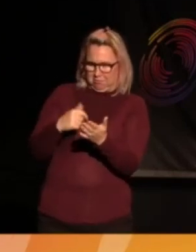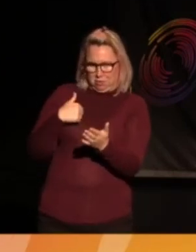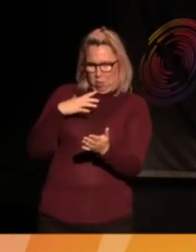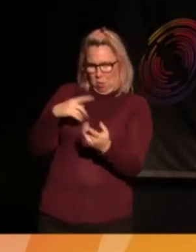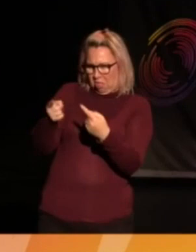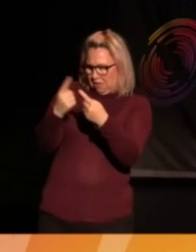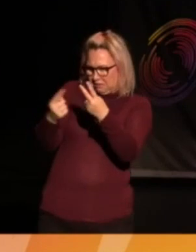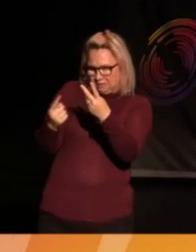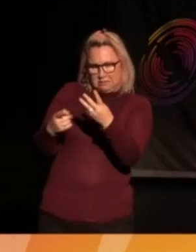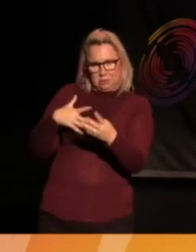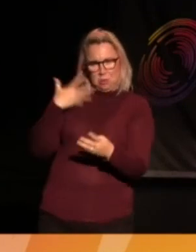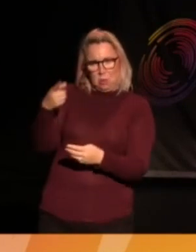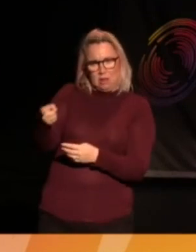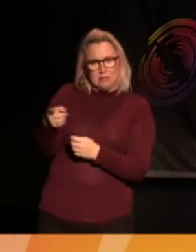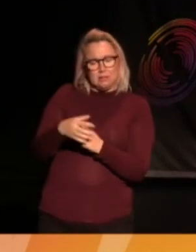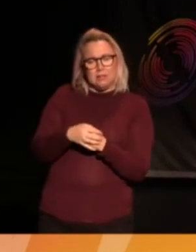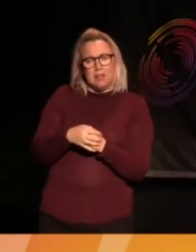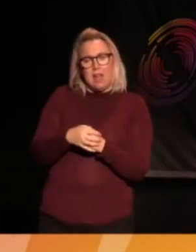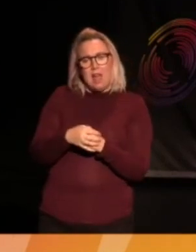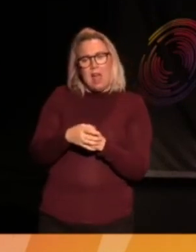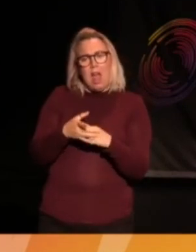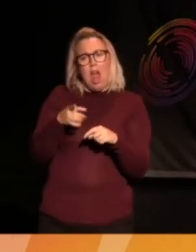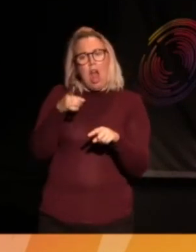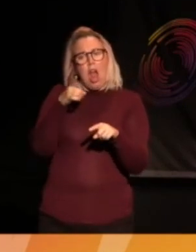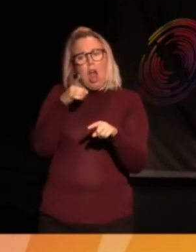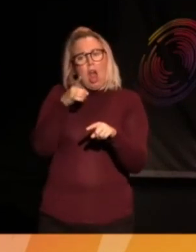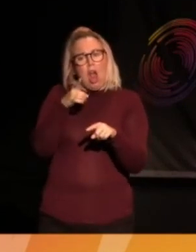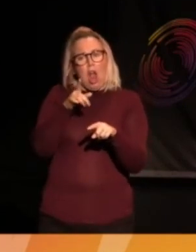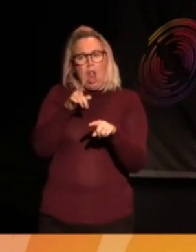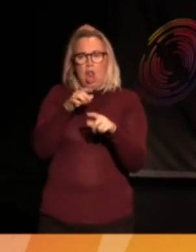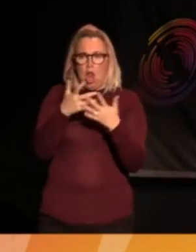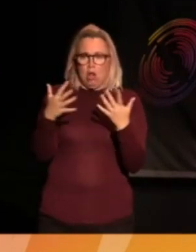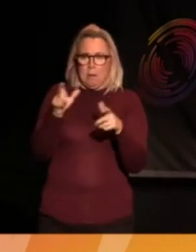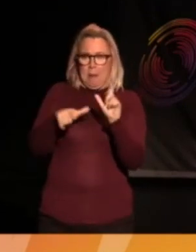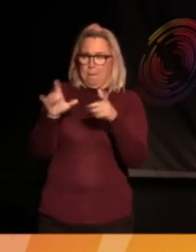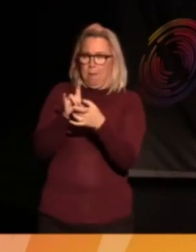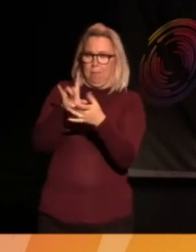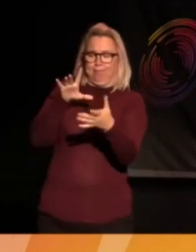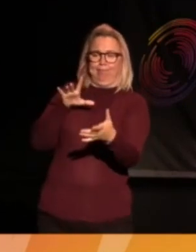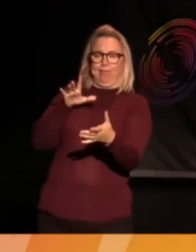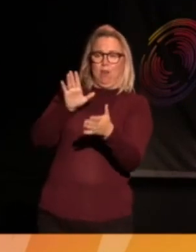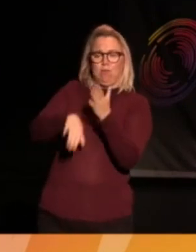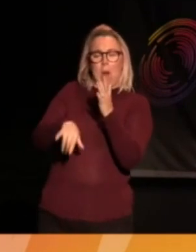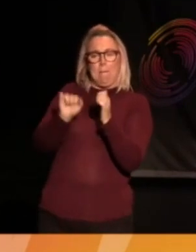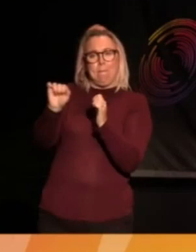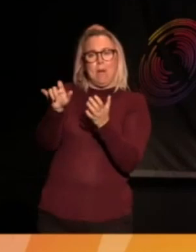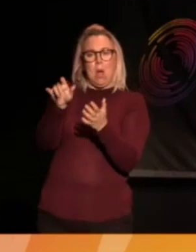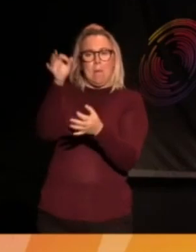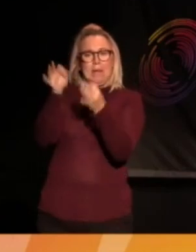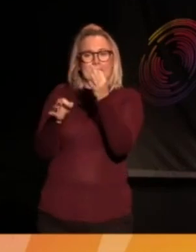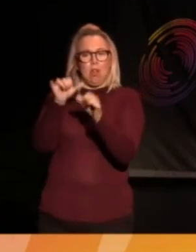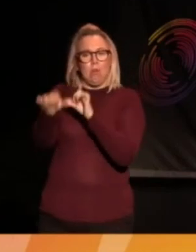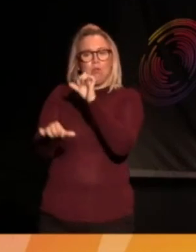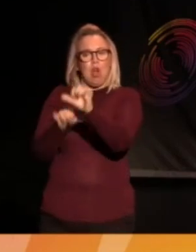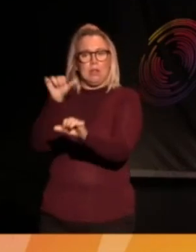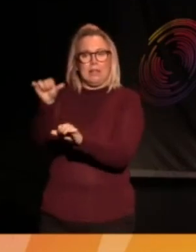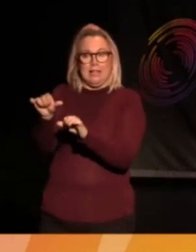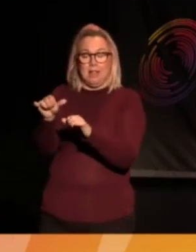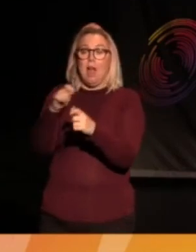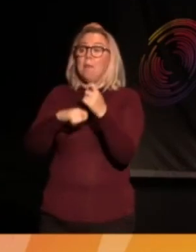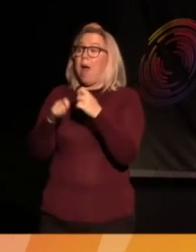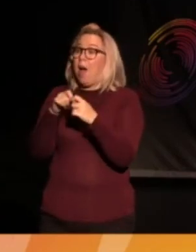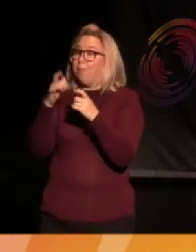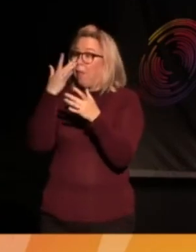It feels that a lot of people have been disenfranchised from the political process, which is leading to lots of fantastic direct action.